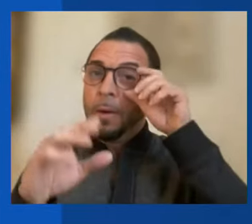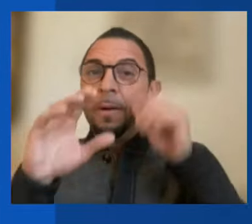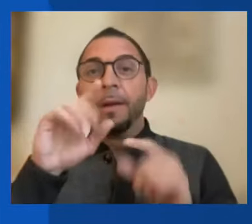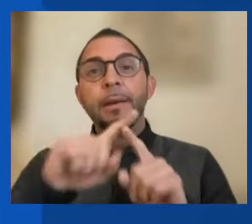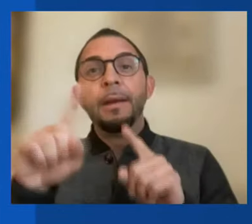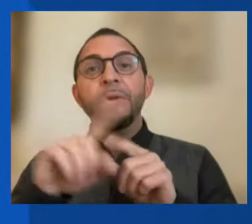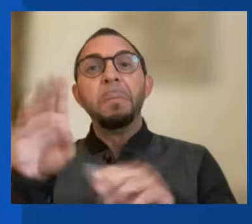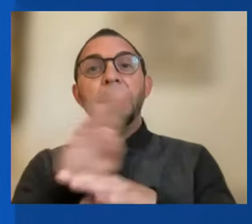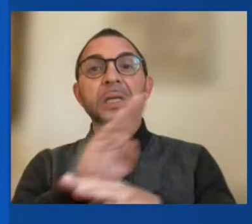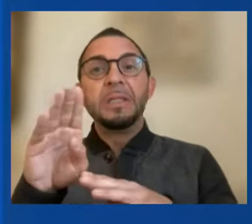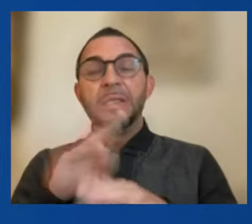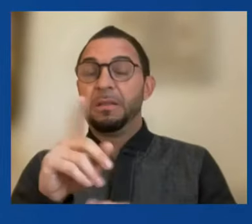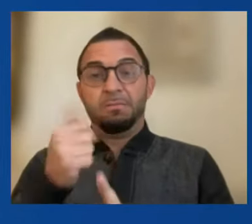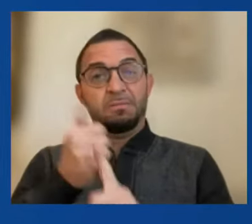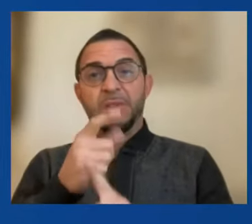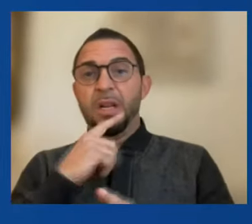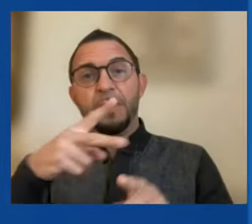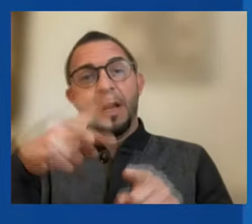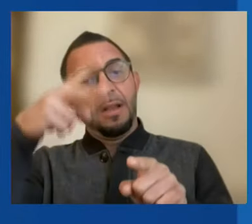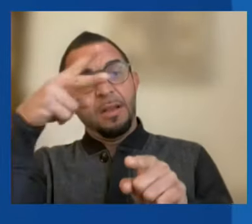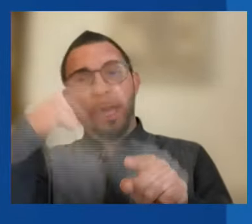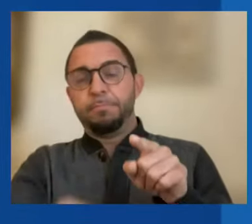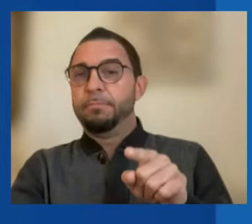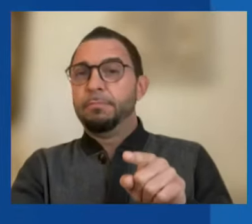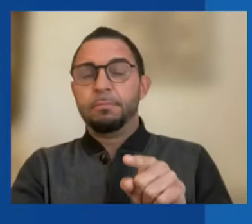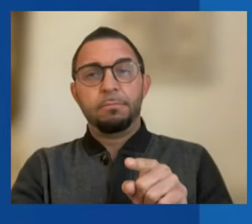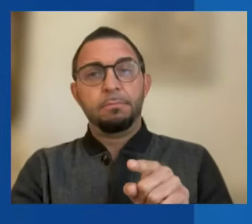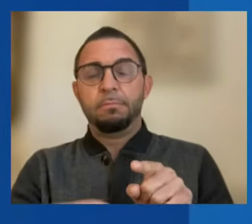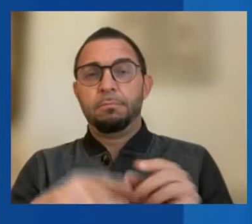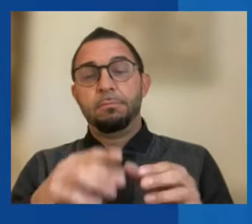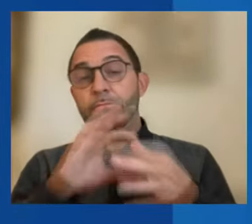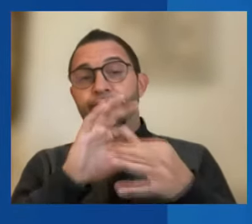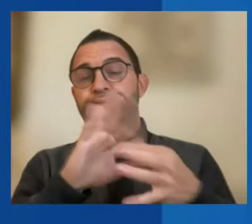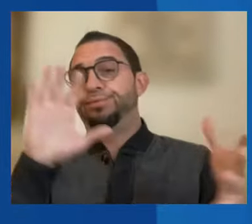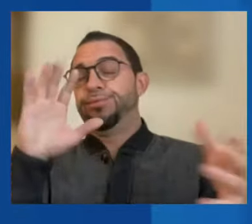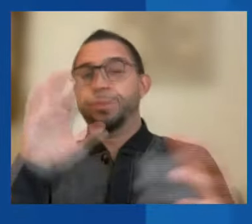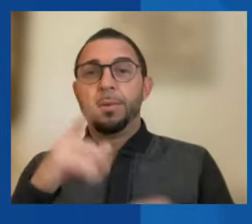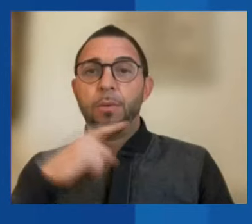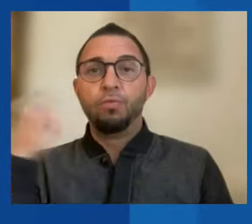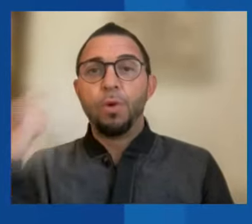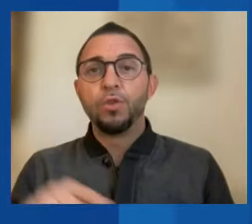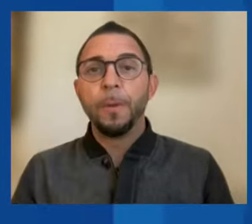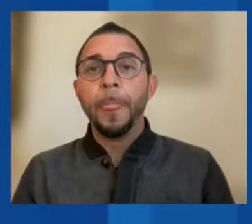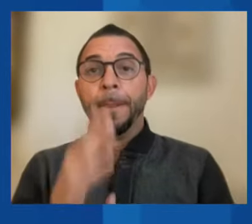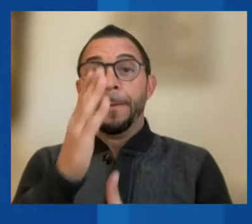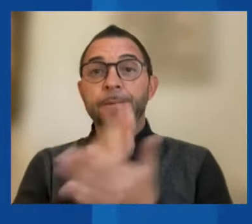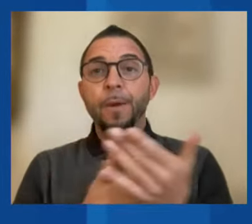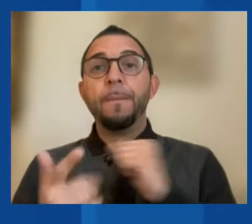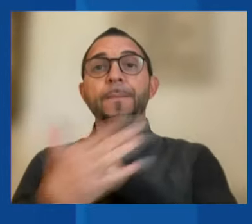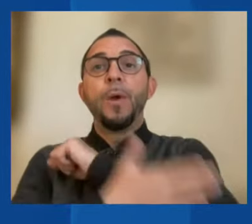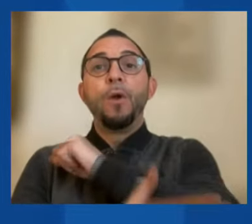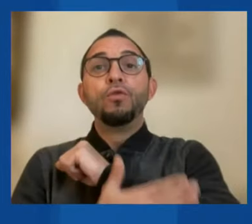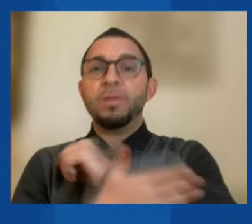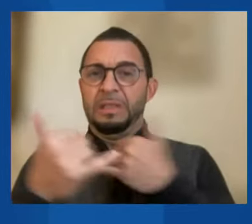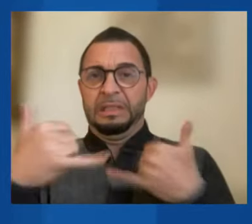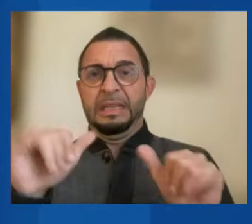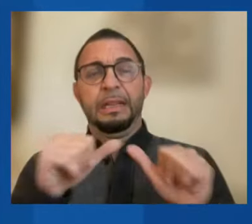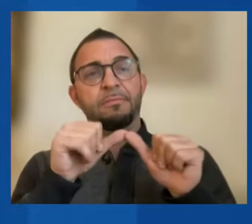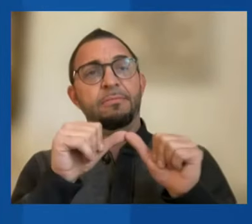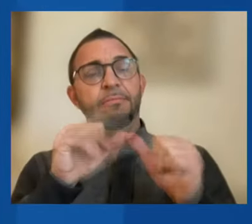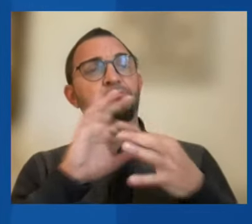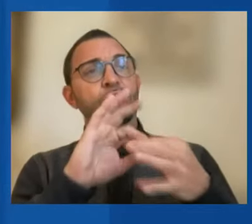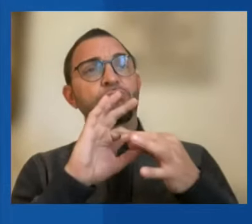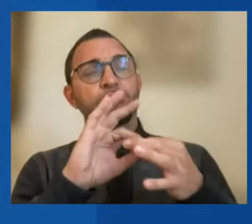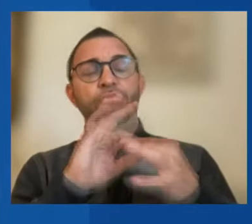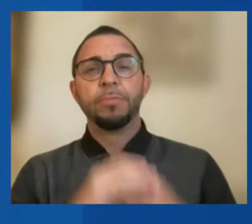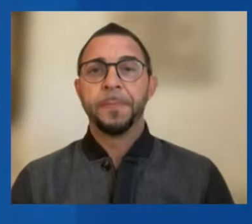severed business relationships with Russia, some countries and companies have not. So let